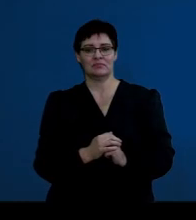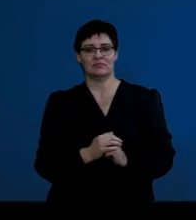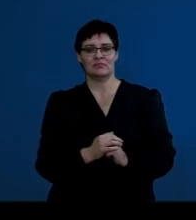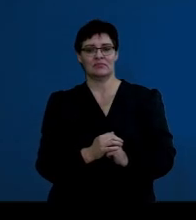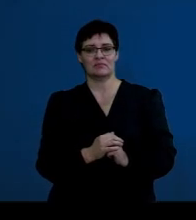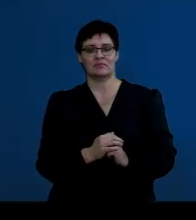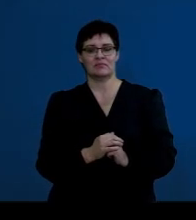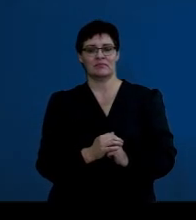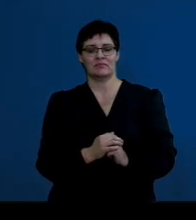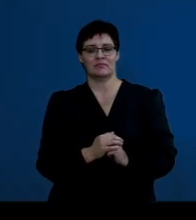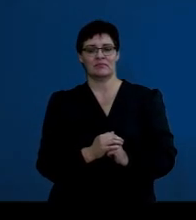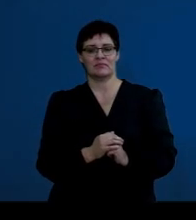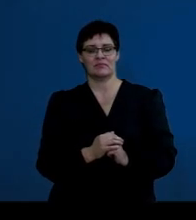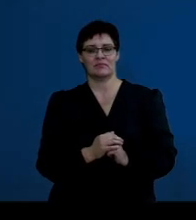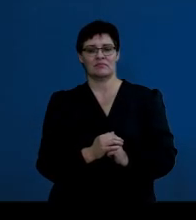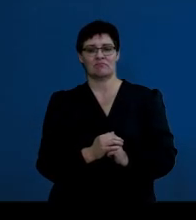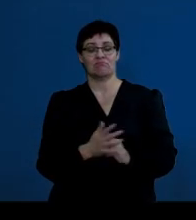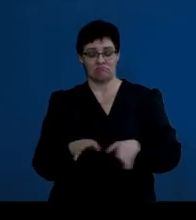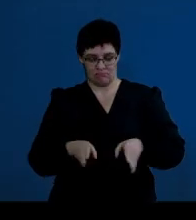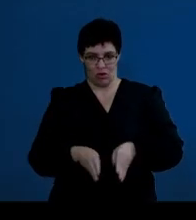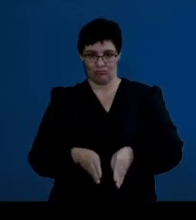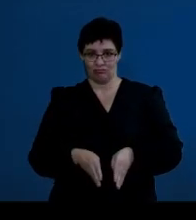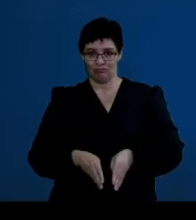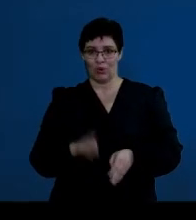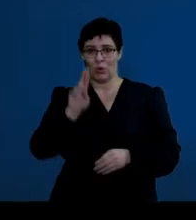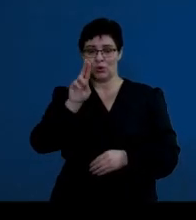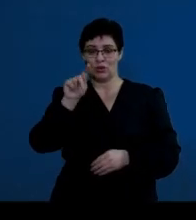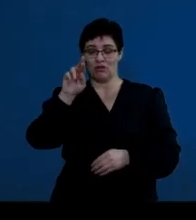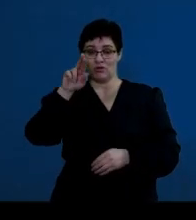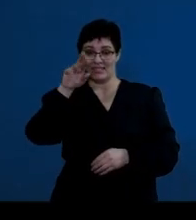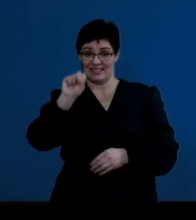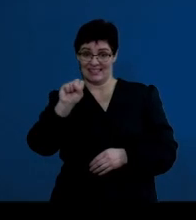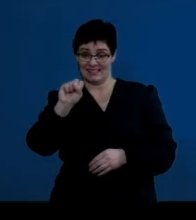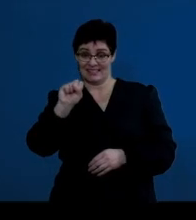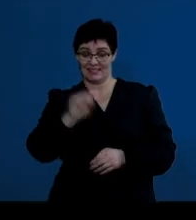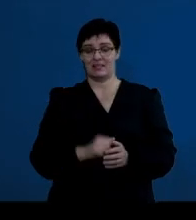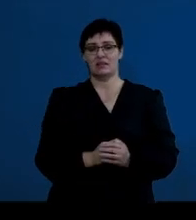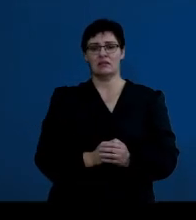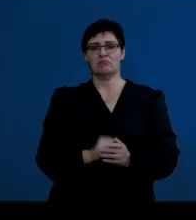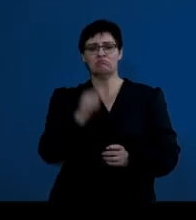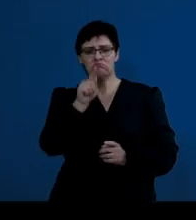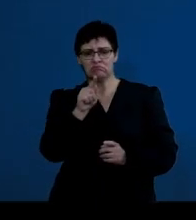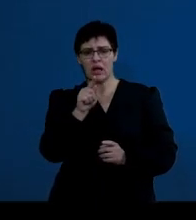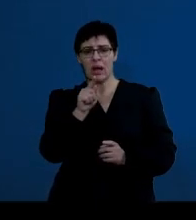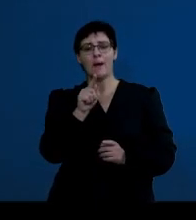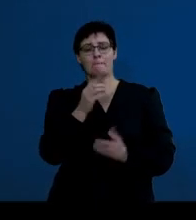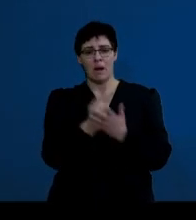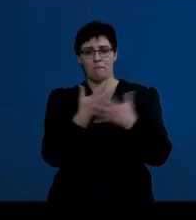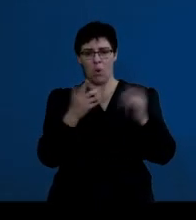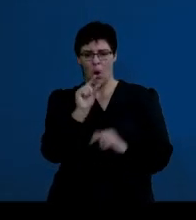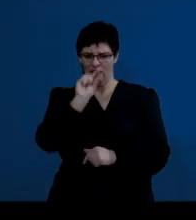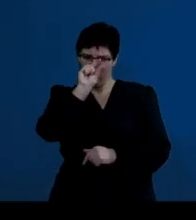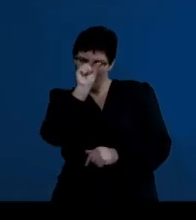uterus. And in the uterus, it will thicken the